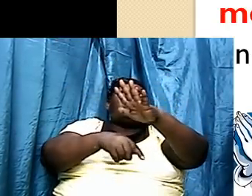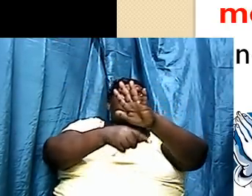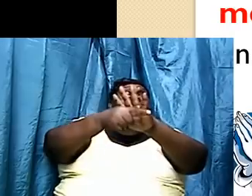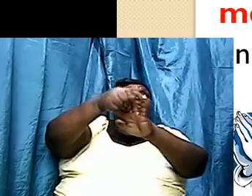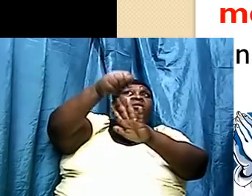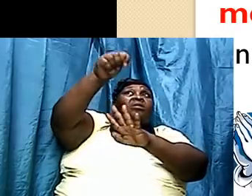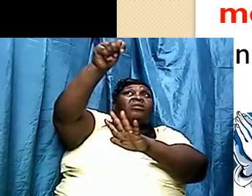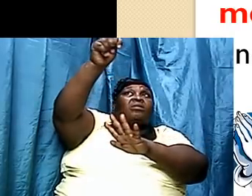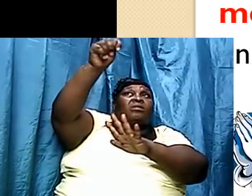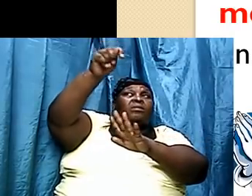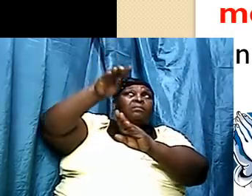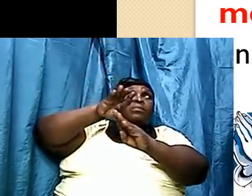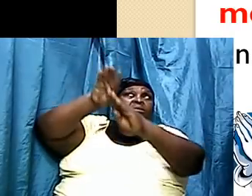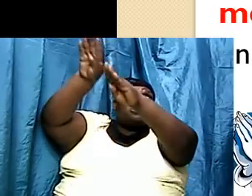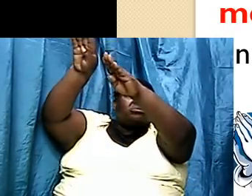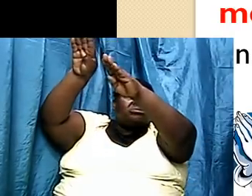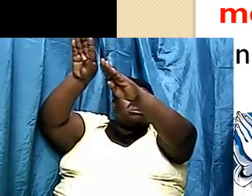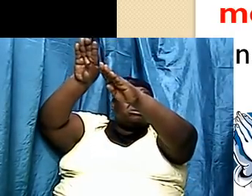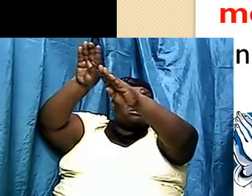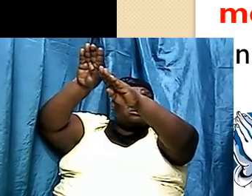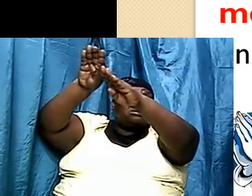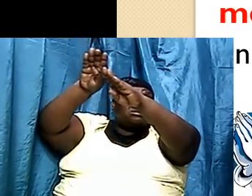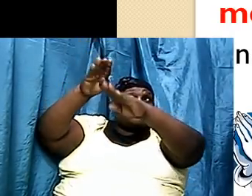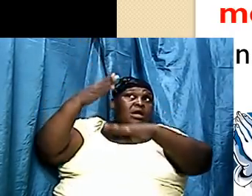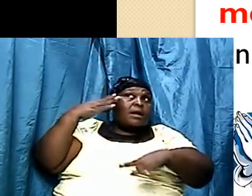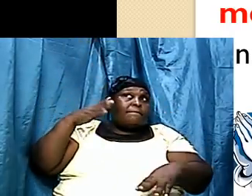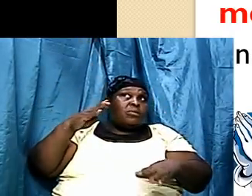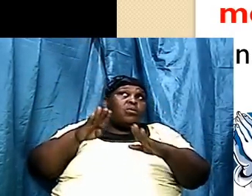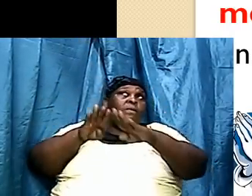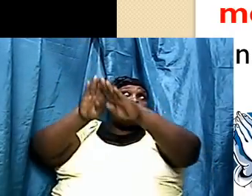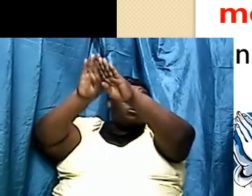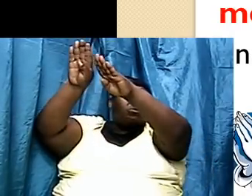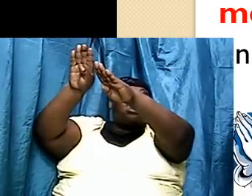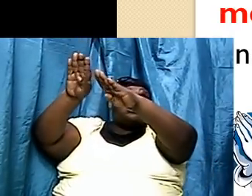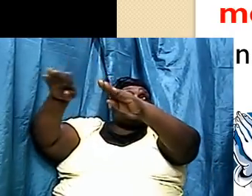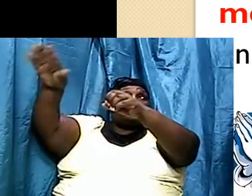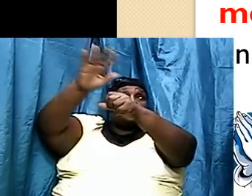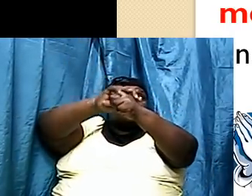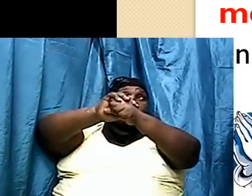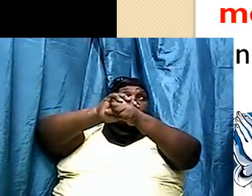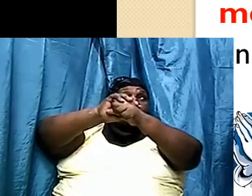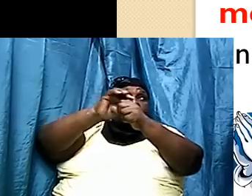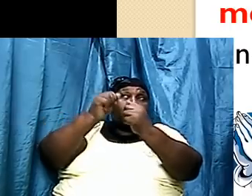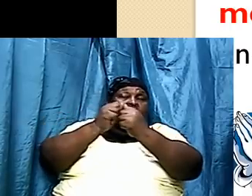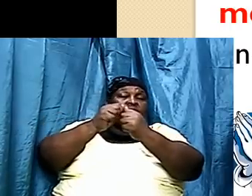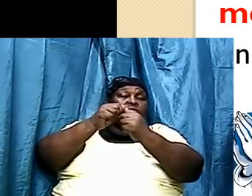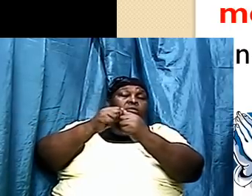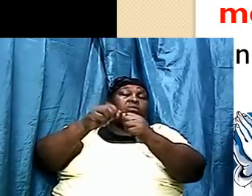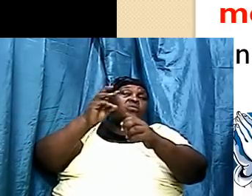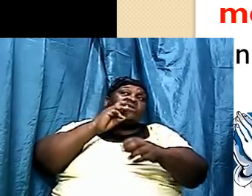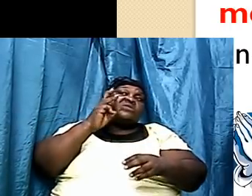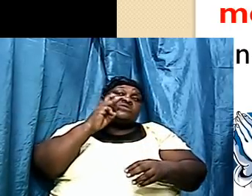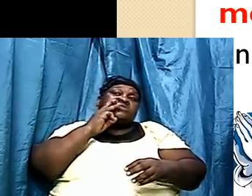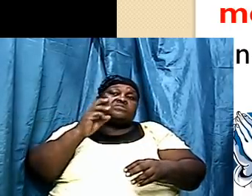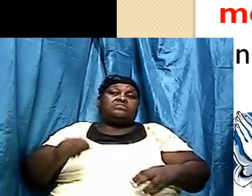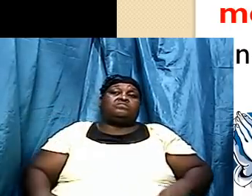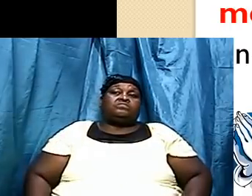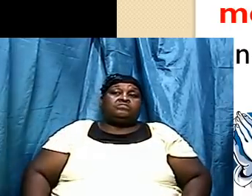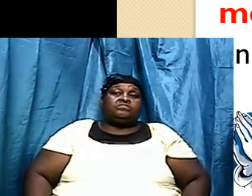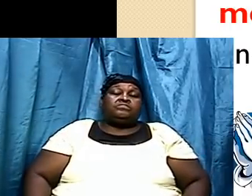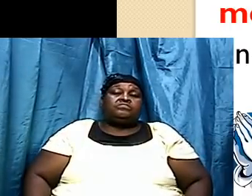water and scientists are discovering sea fossils on these mountain tops